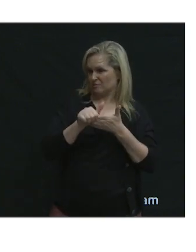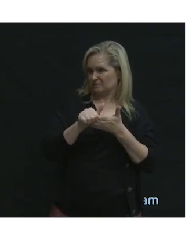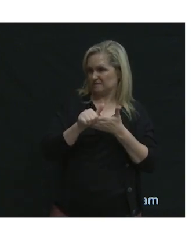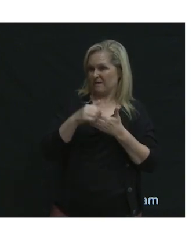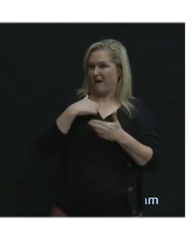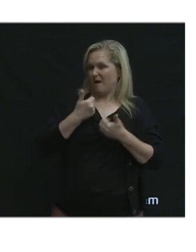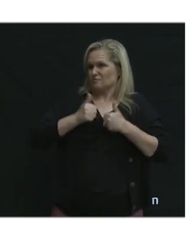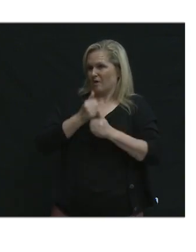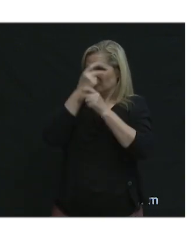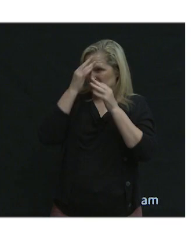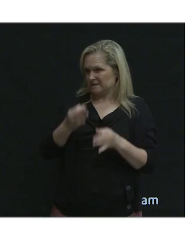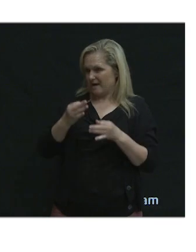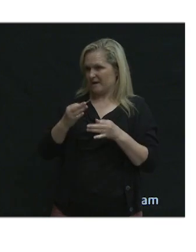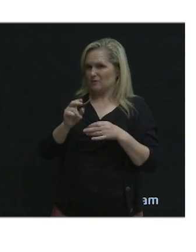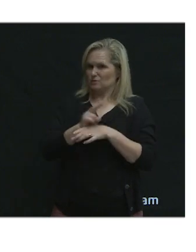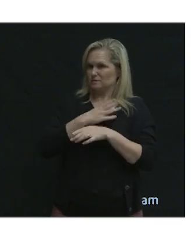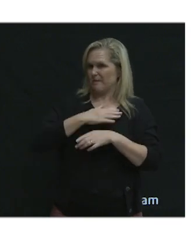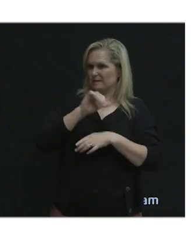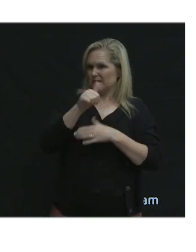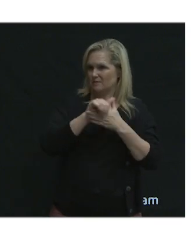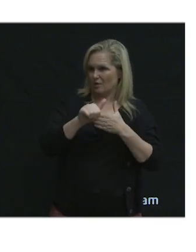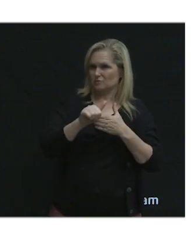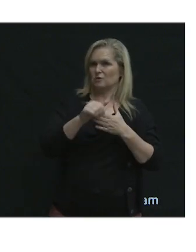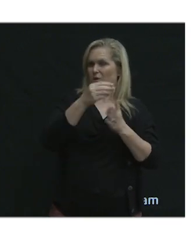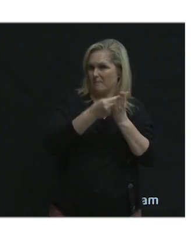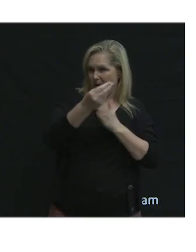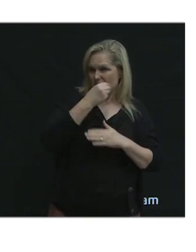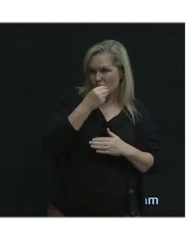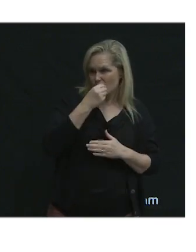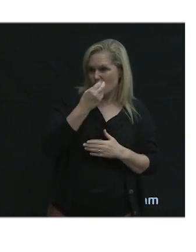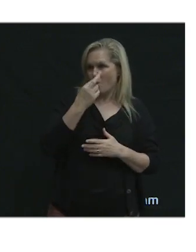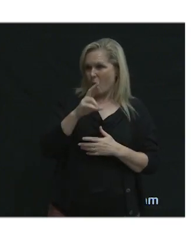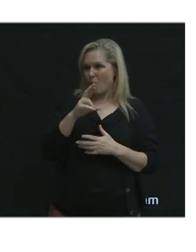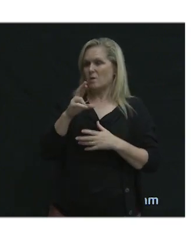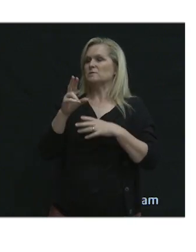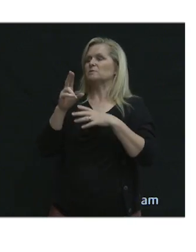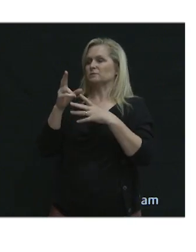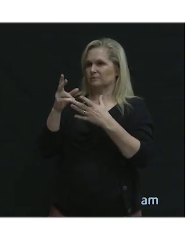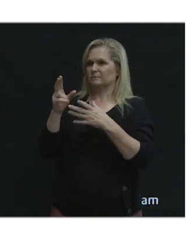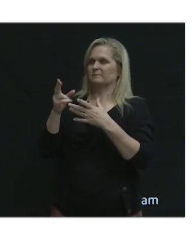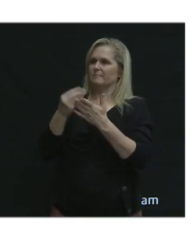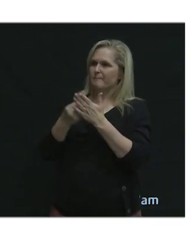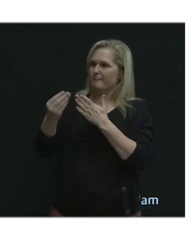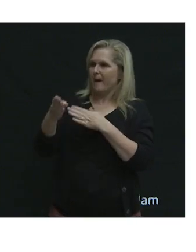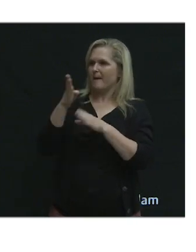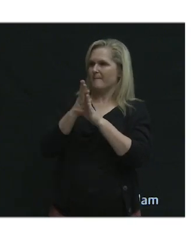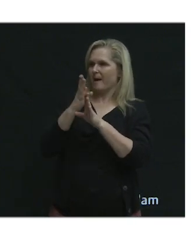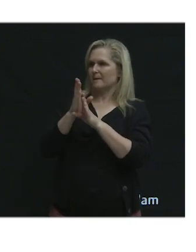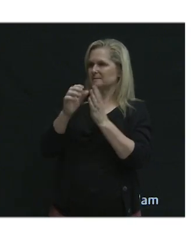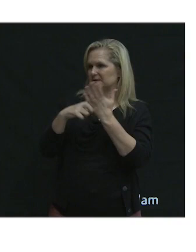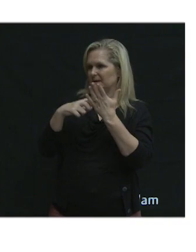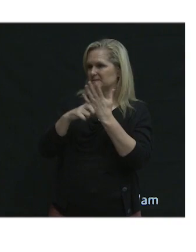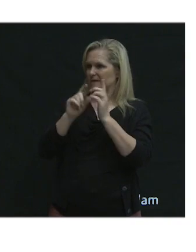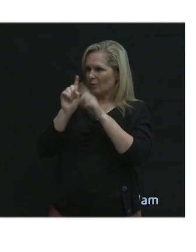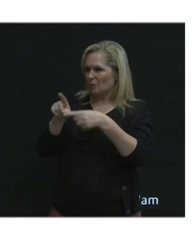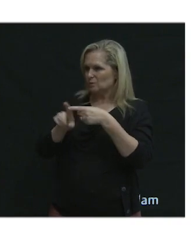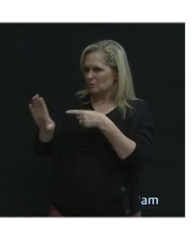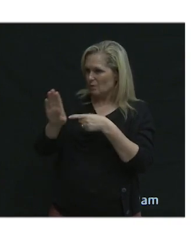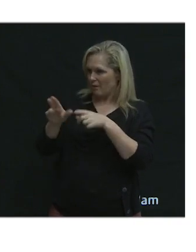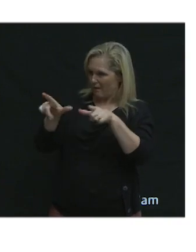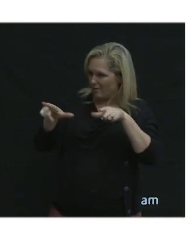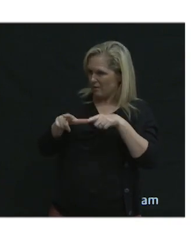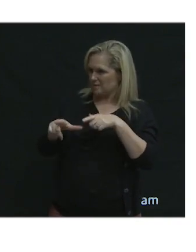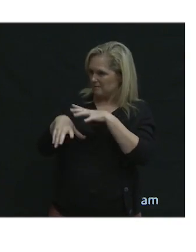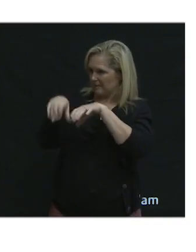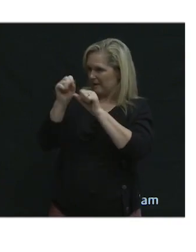trying to make a decision whether to use my $10 to get some food or get bus tickets and go to your location and pick up some food.